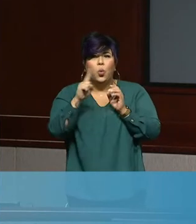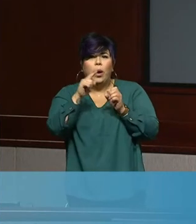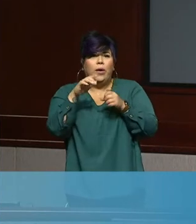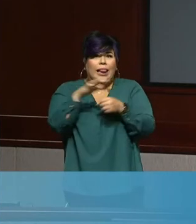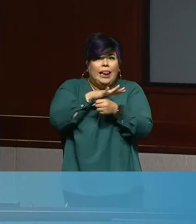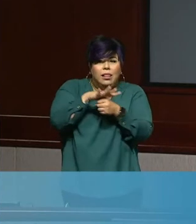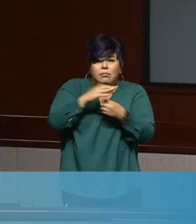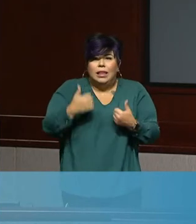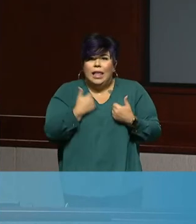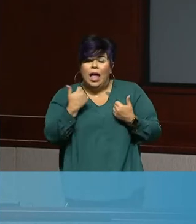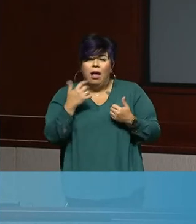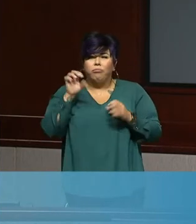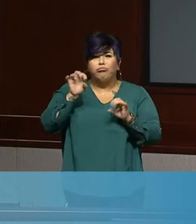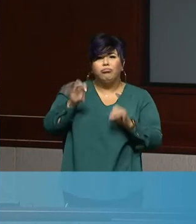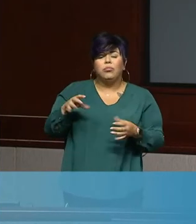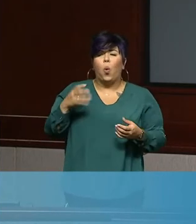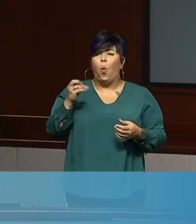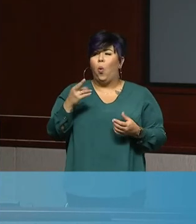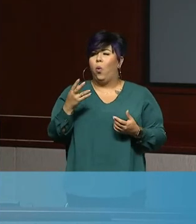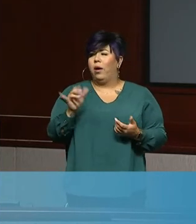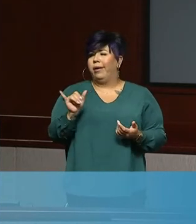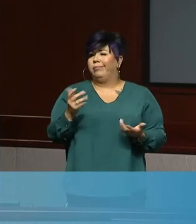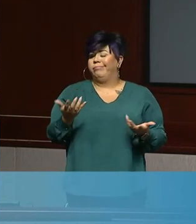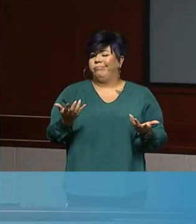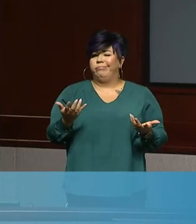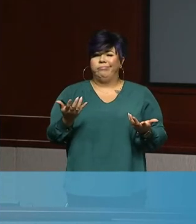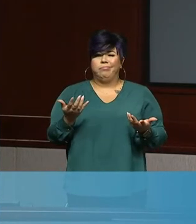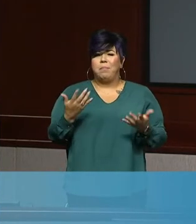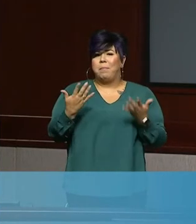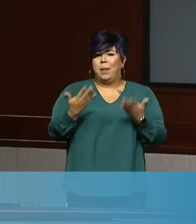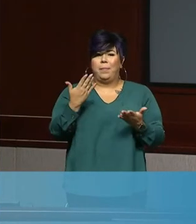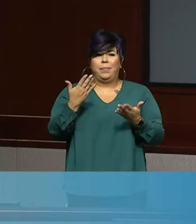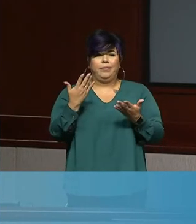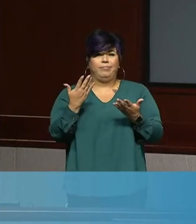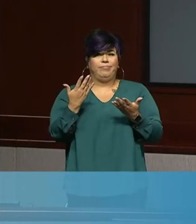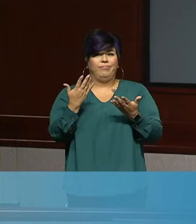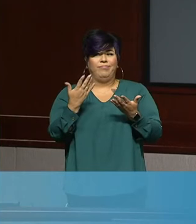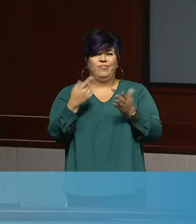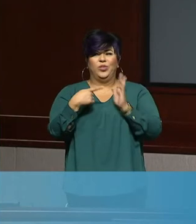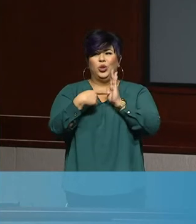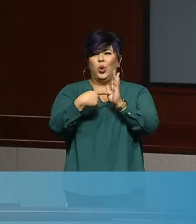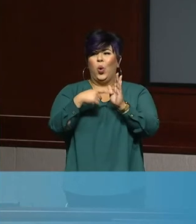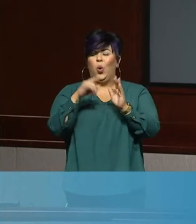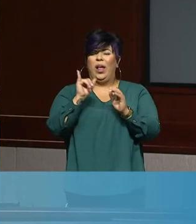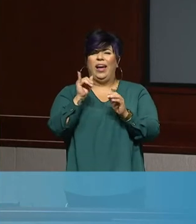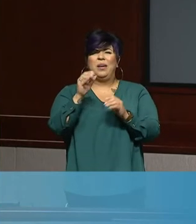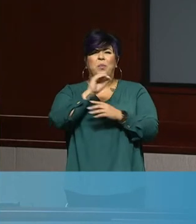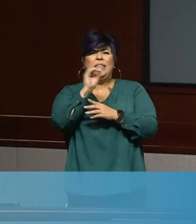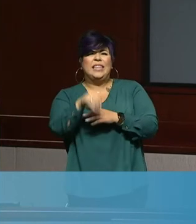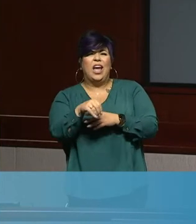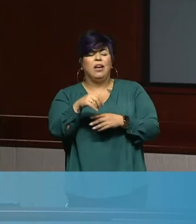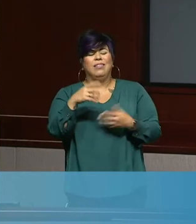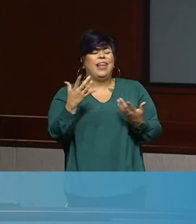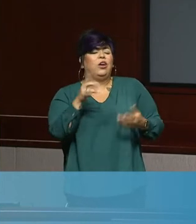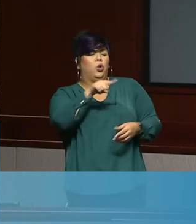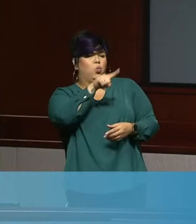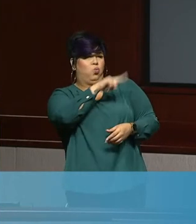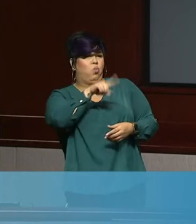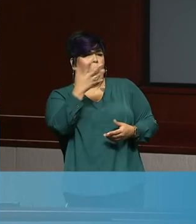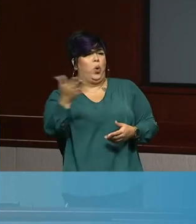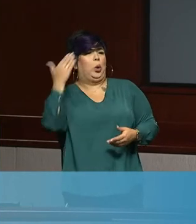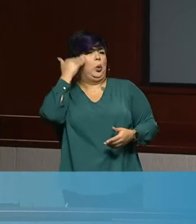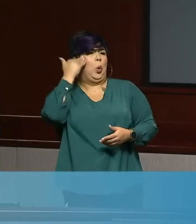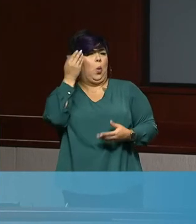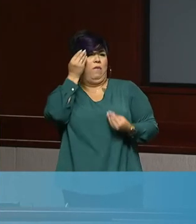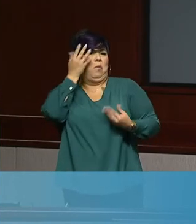-19, or combining maybe a percentage to keep it even more general? If you already knew all this information going into your decision